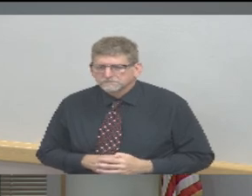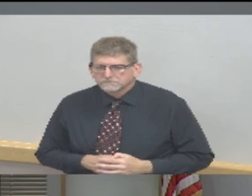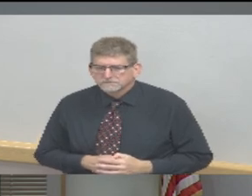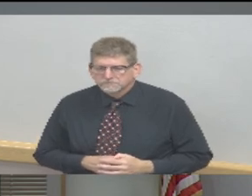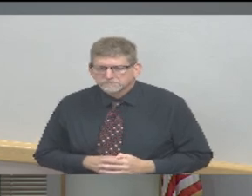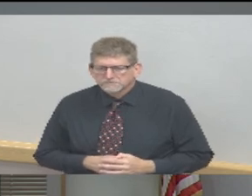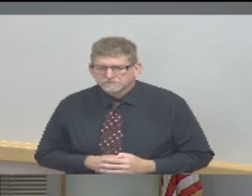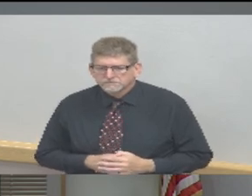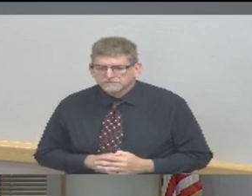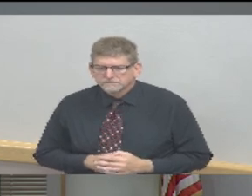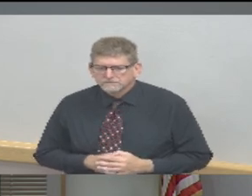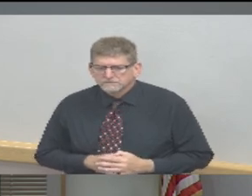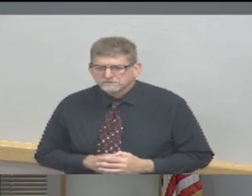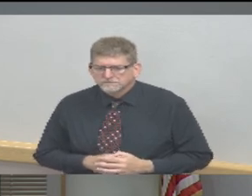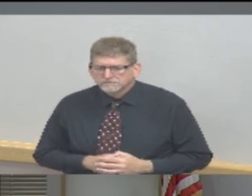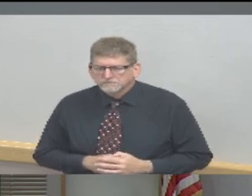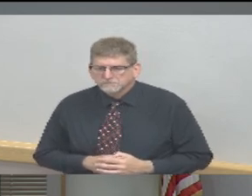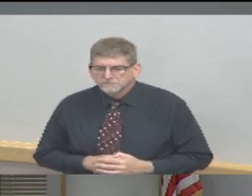or dying loved ones?